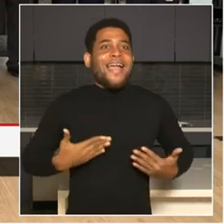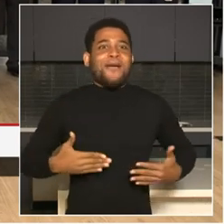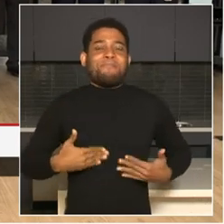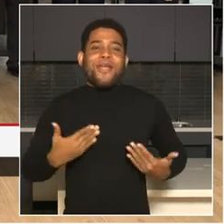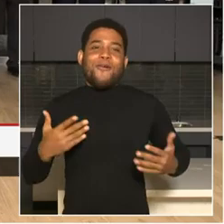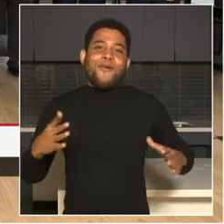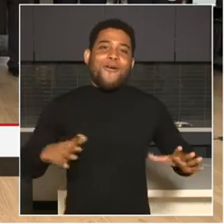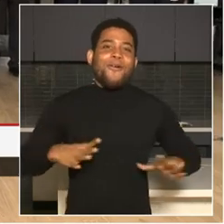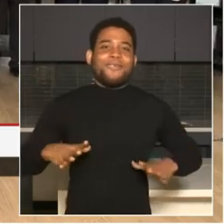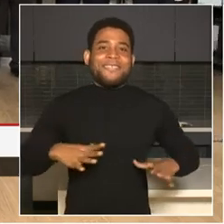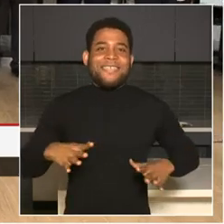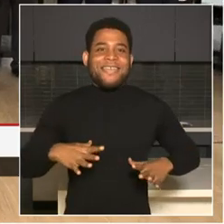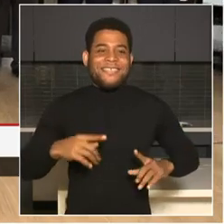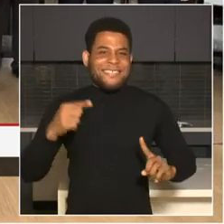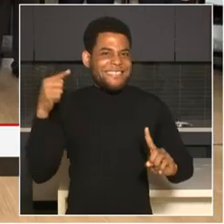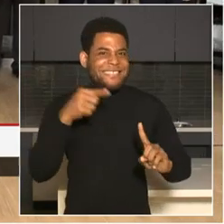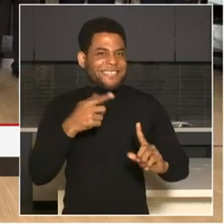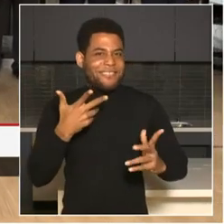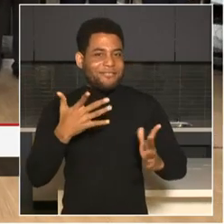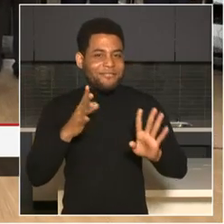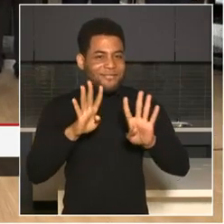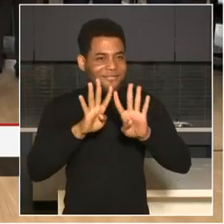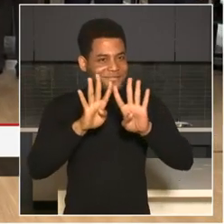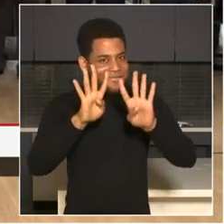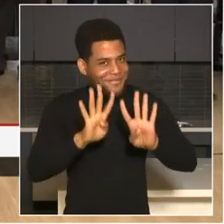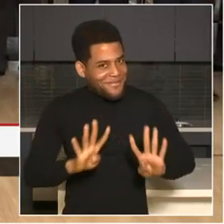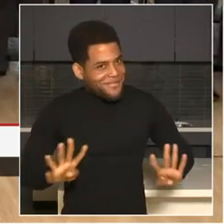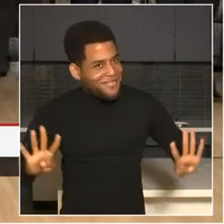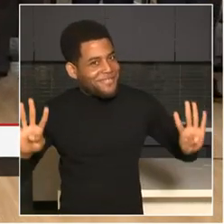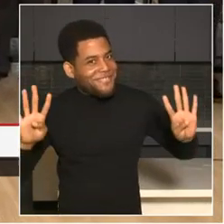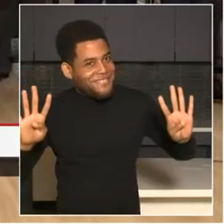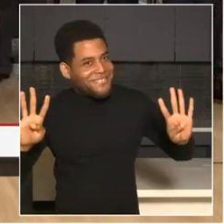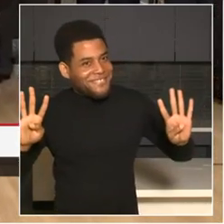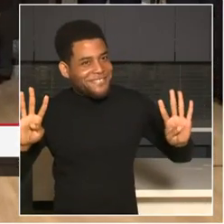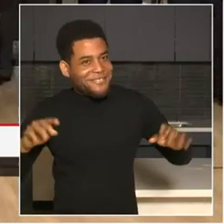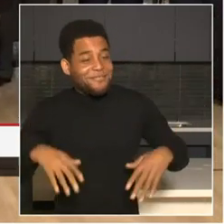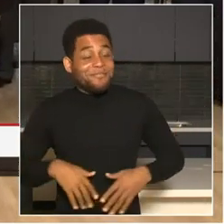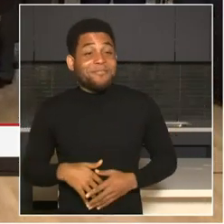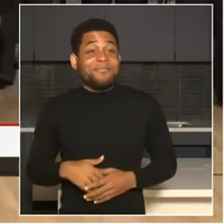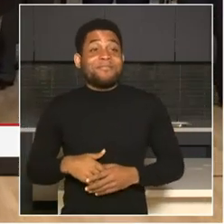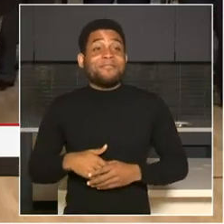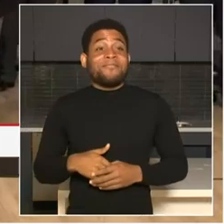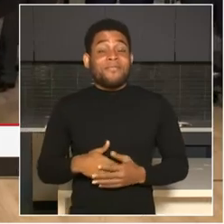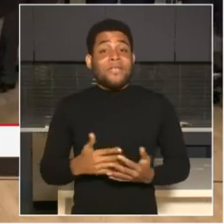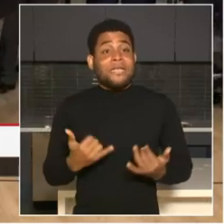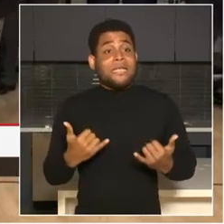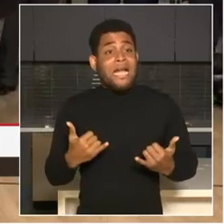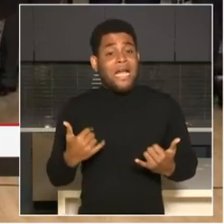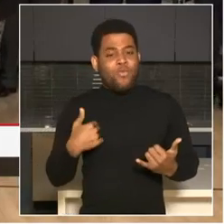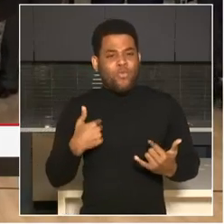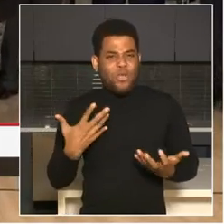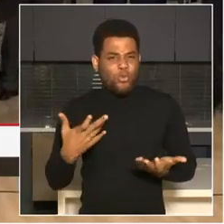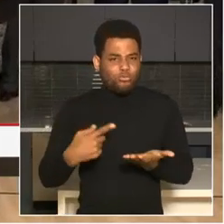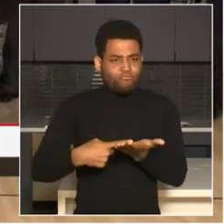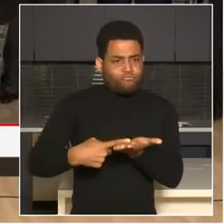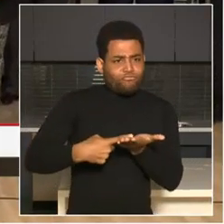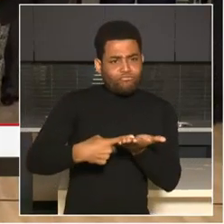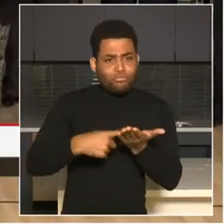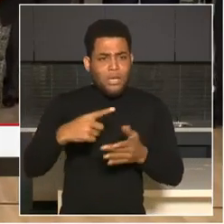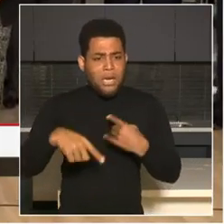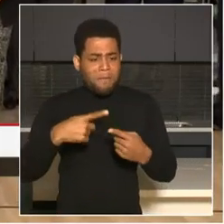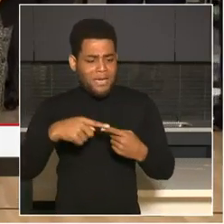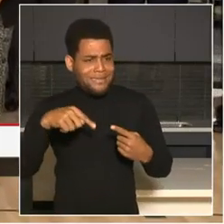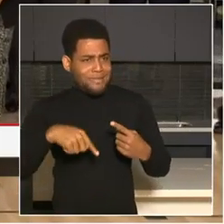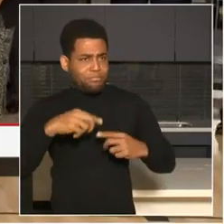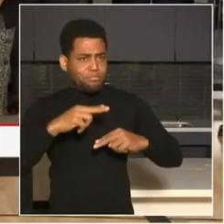are here to talk about this space and about the future use of this space, and more importantly,